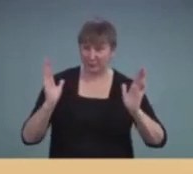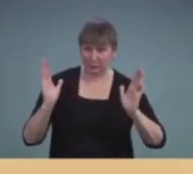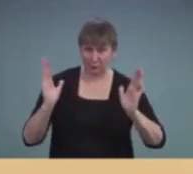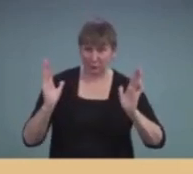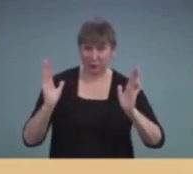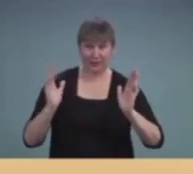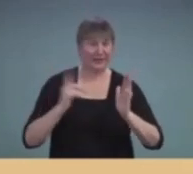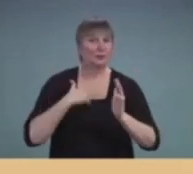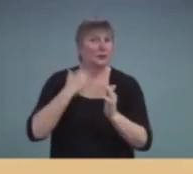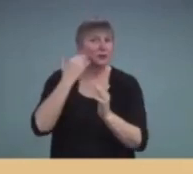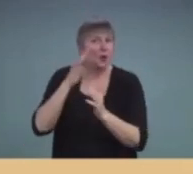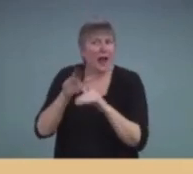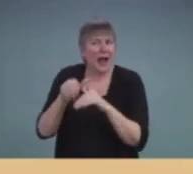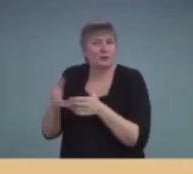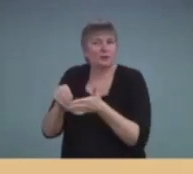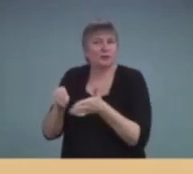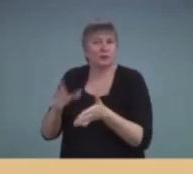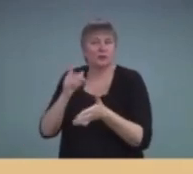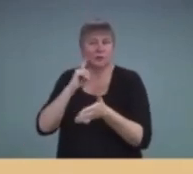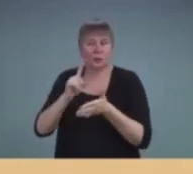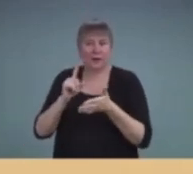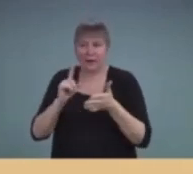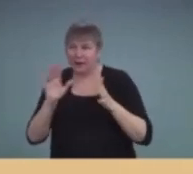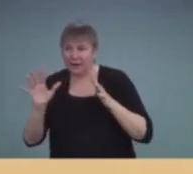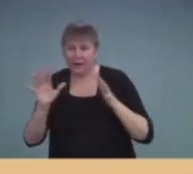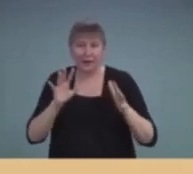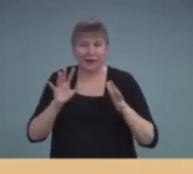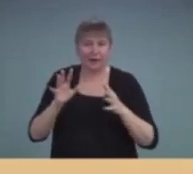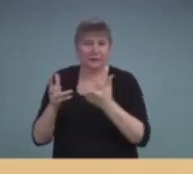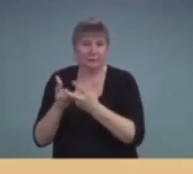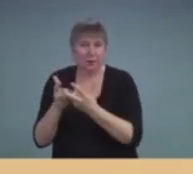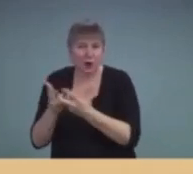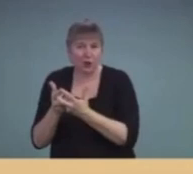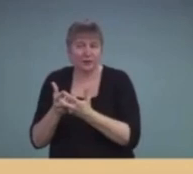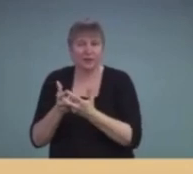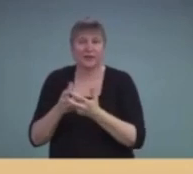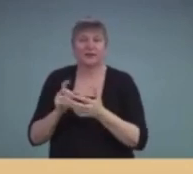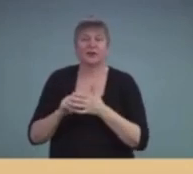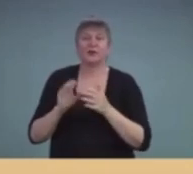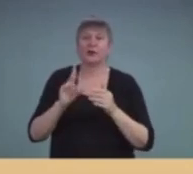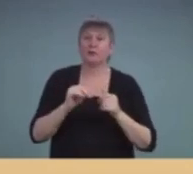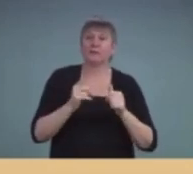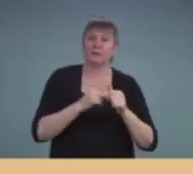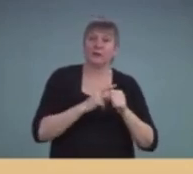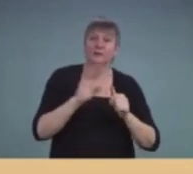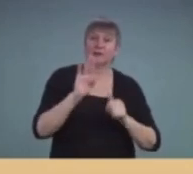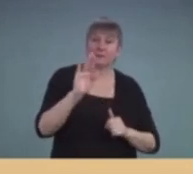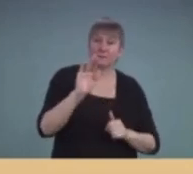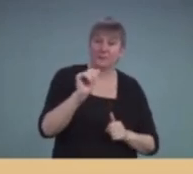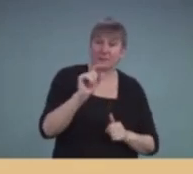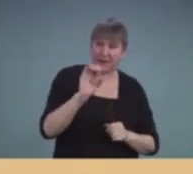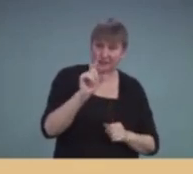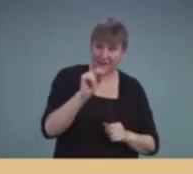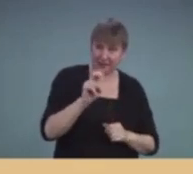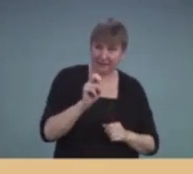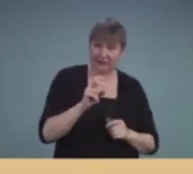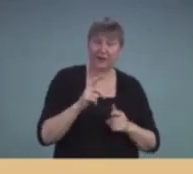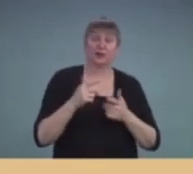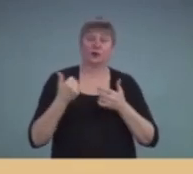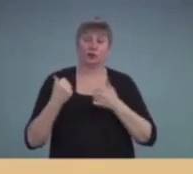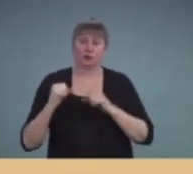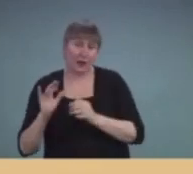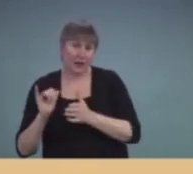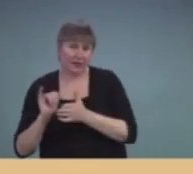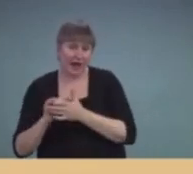students respond. And if there's a way to sort of do a baseline assessment, let the student try a device for,